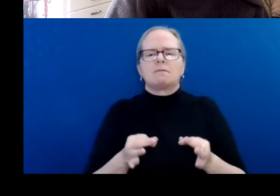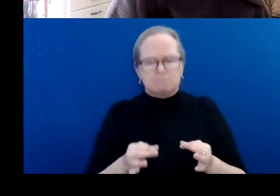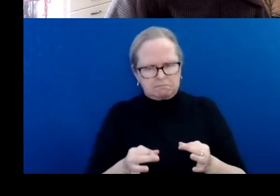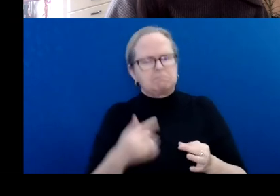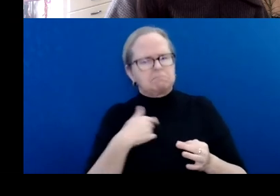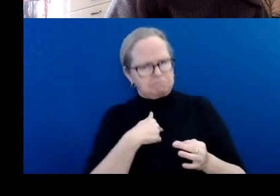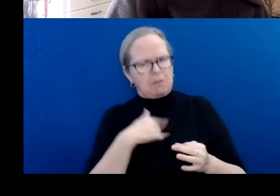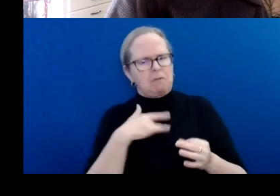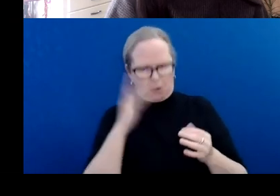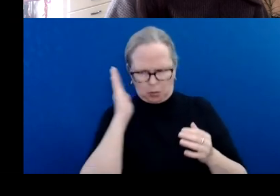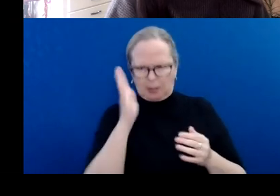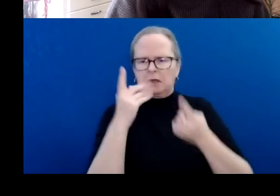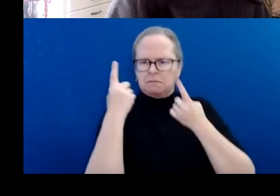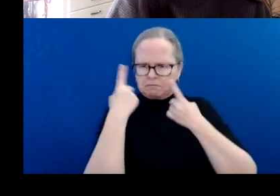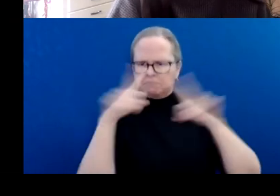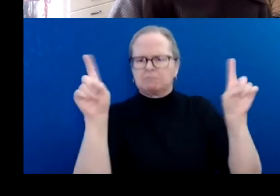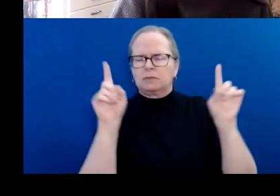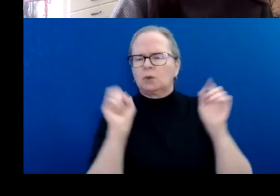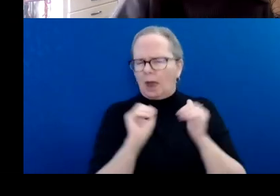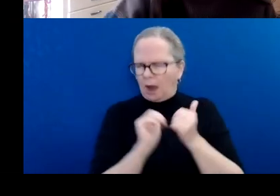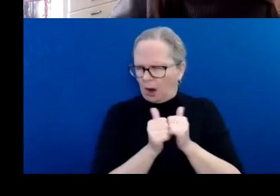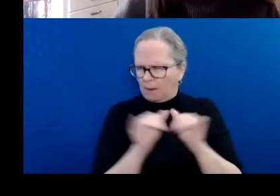How will you know if you've achieved your goals?